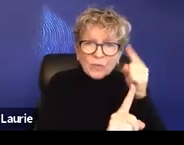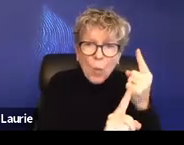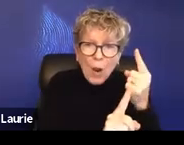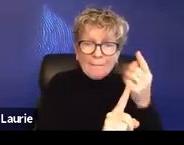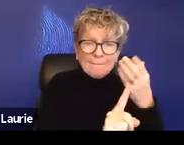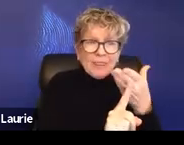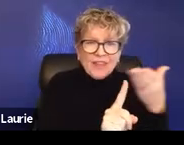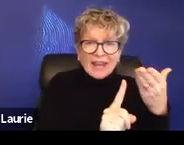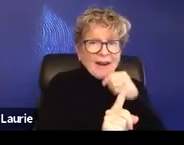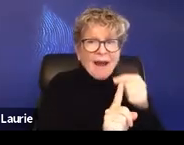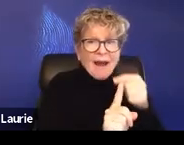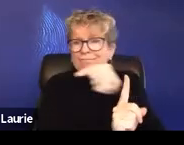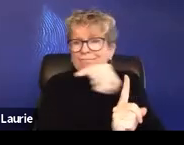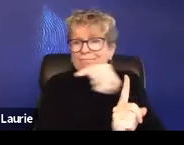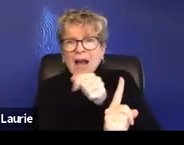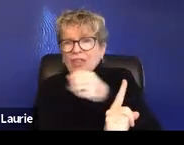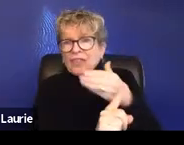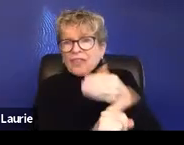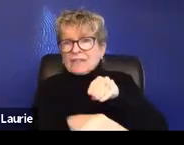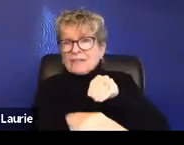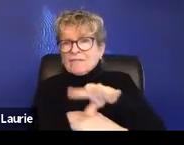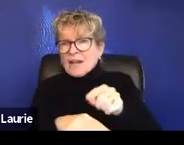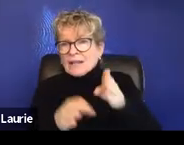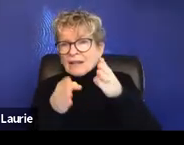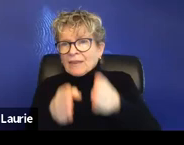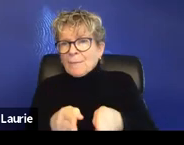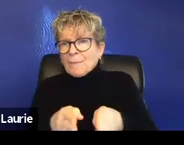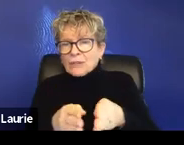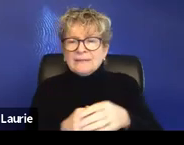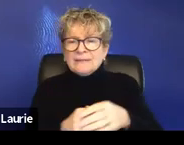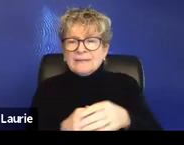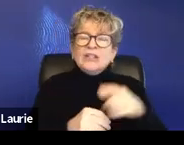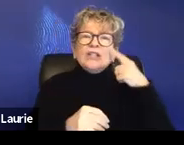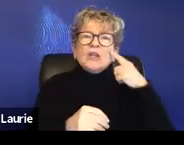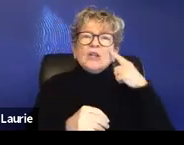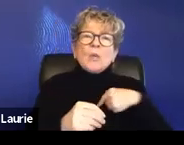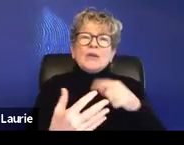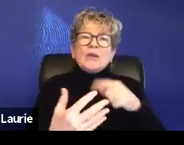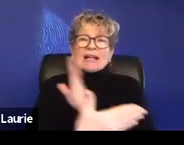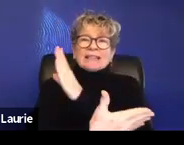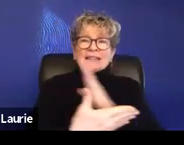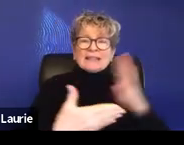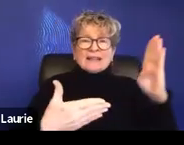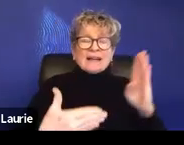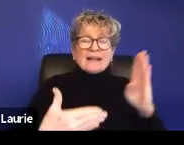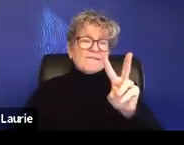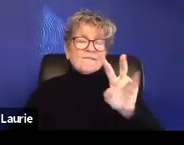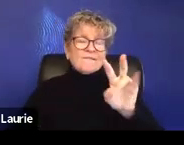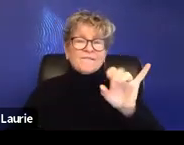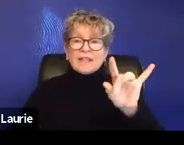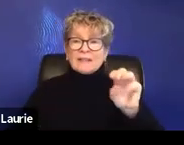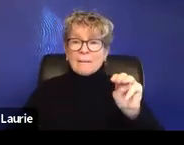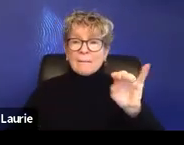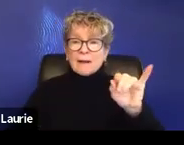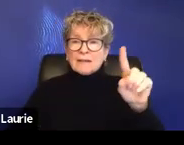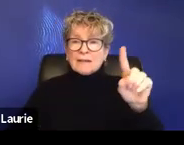least the spectrum of victimization, the continuum of victimization, hopefully that we're able to cut